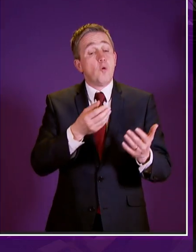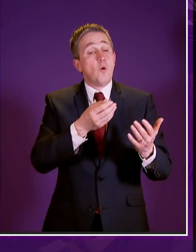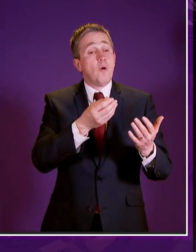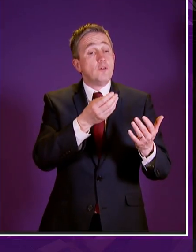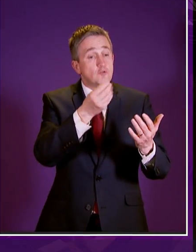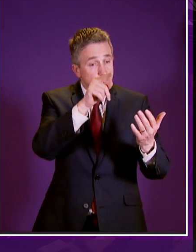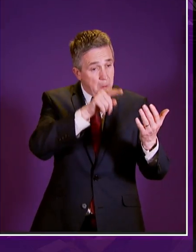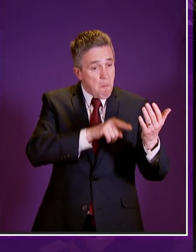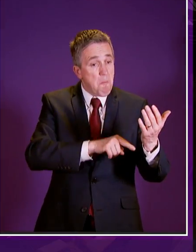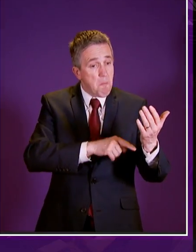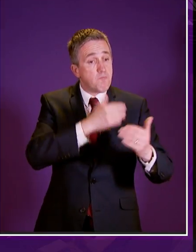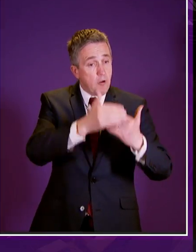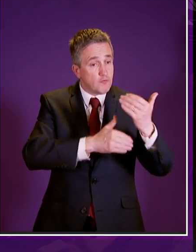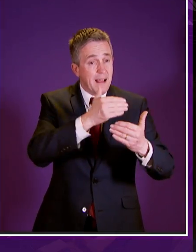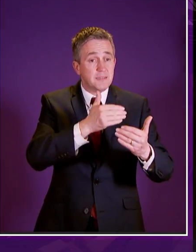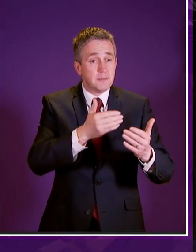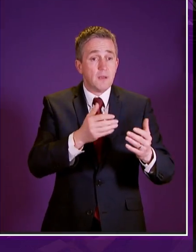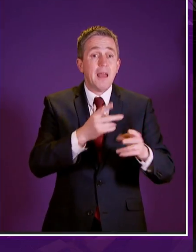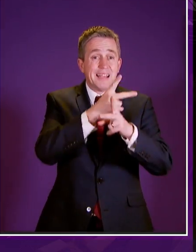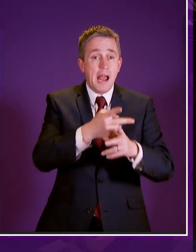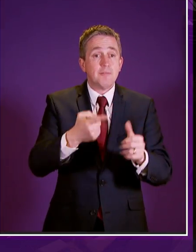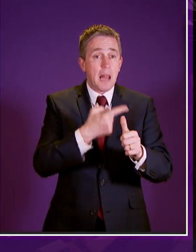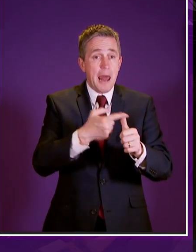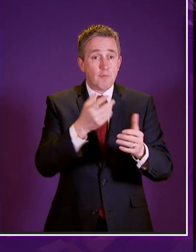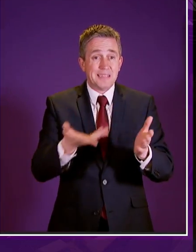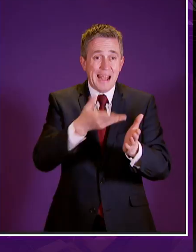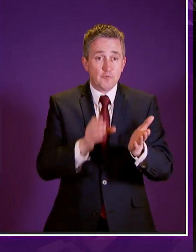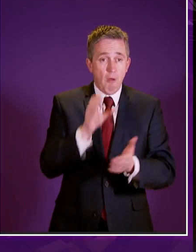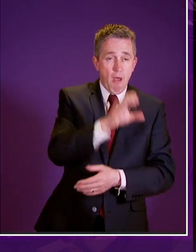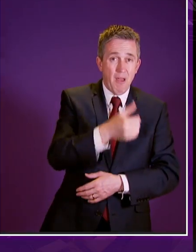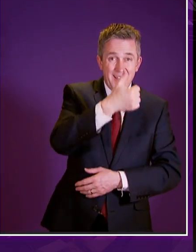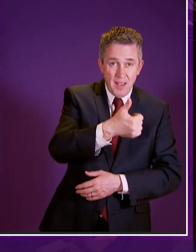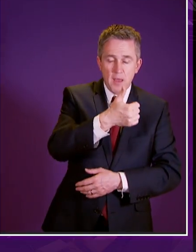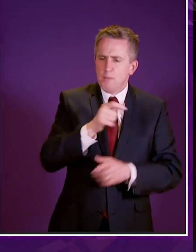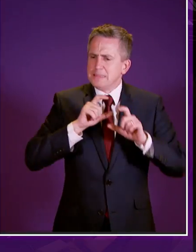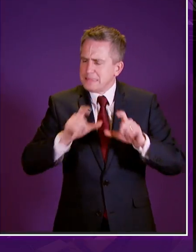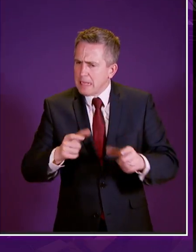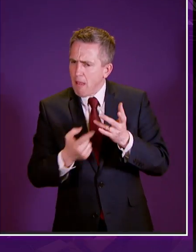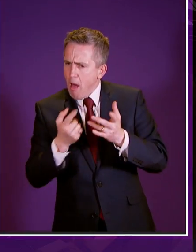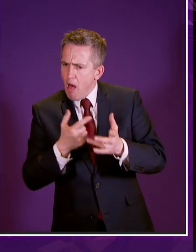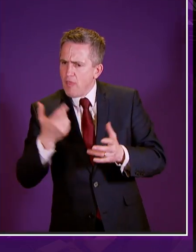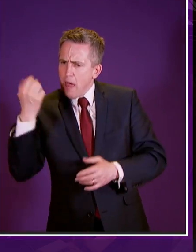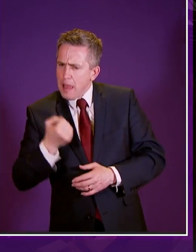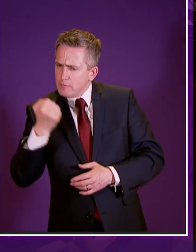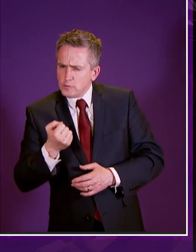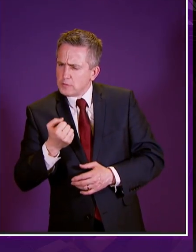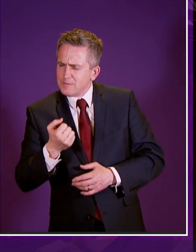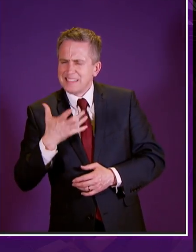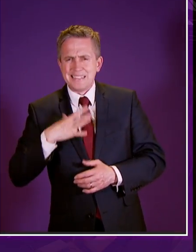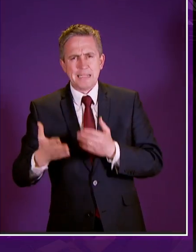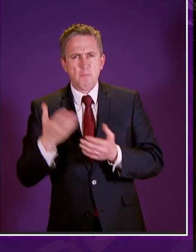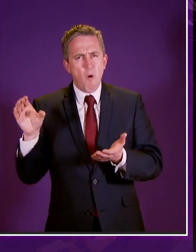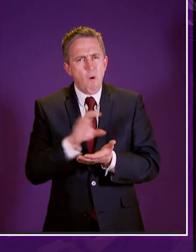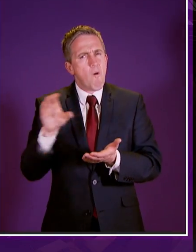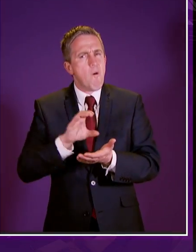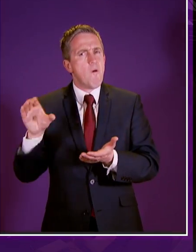submission issues topping up carers allowances a welcome start but there's a whole range of unfairnesses in the current allowance that scottish ministers should